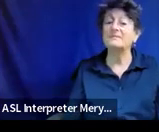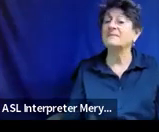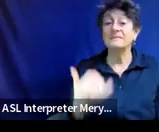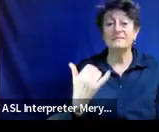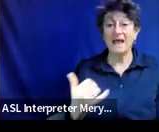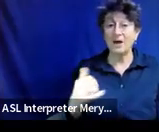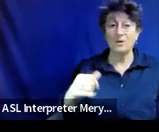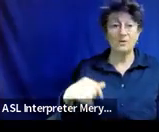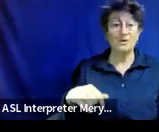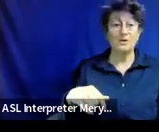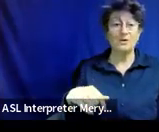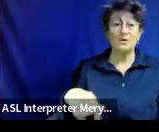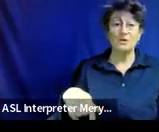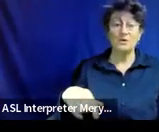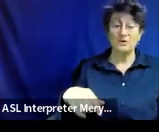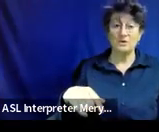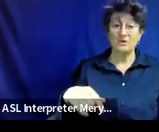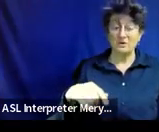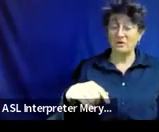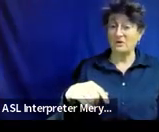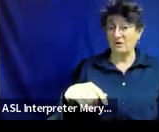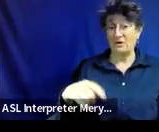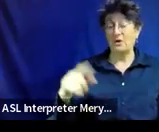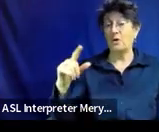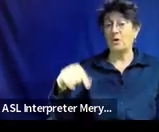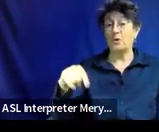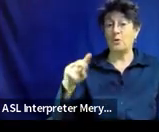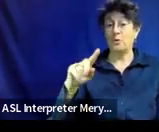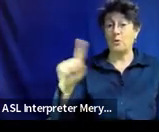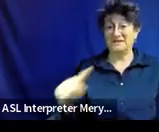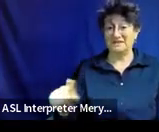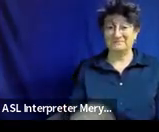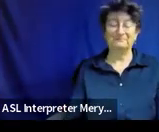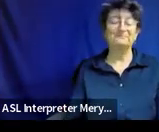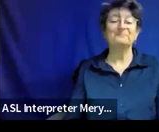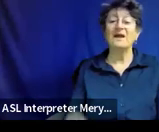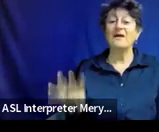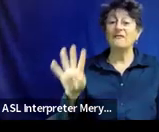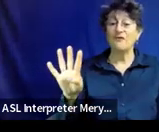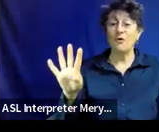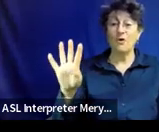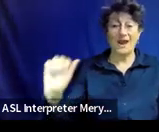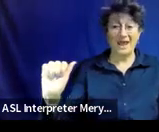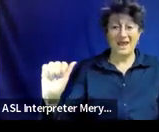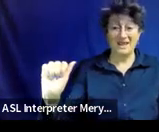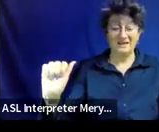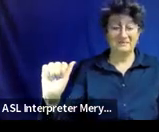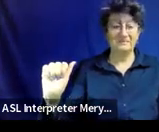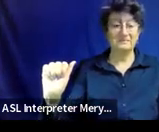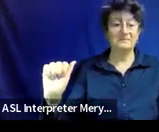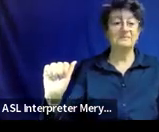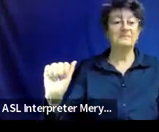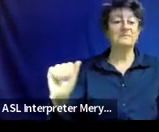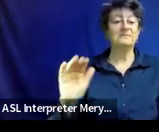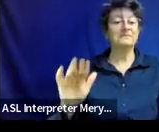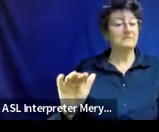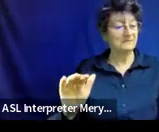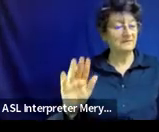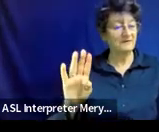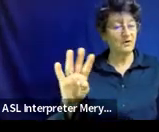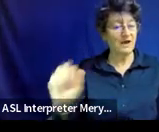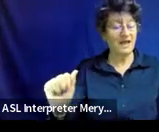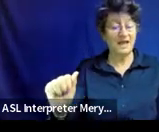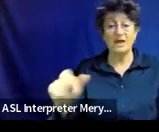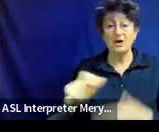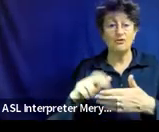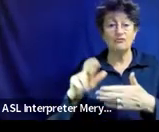All right. So we're looking at section 4A for this question. And again, that's those results